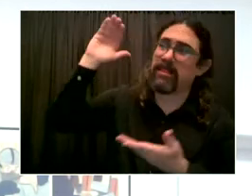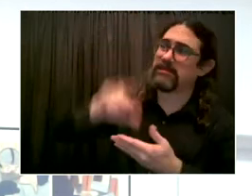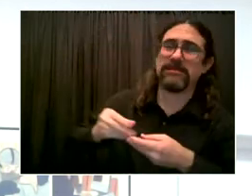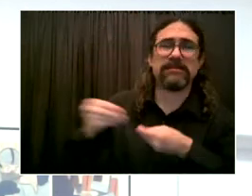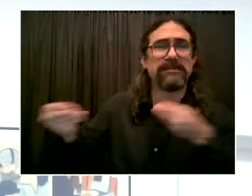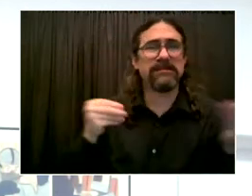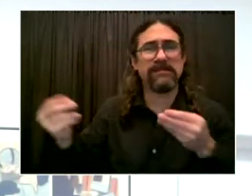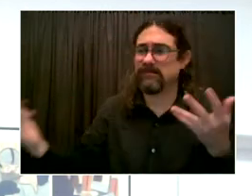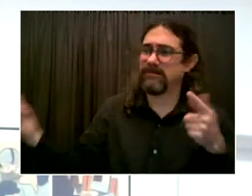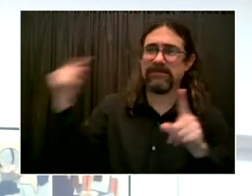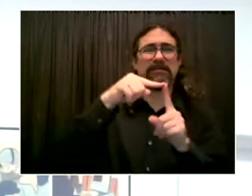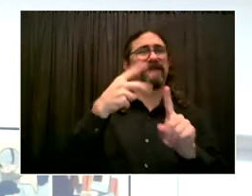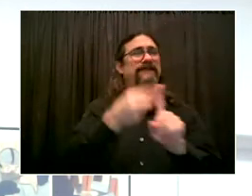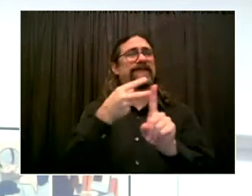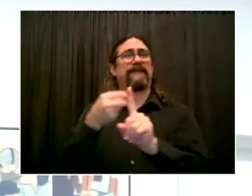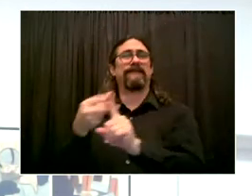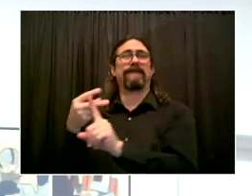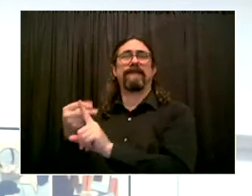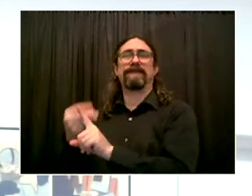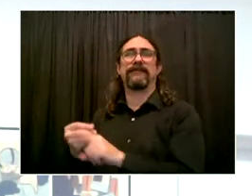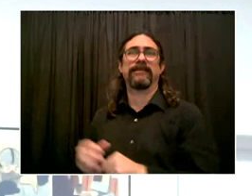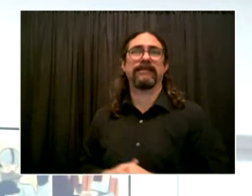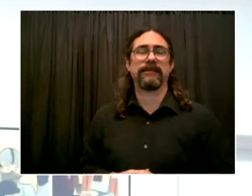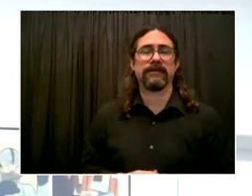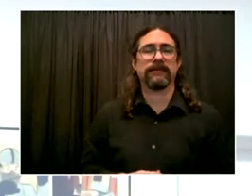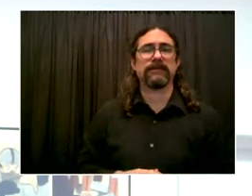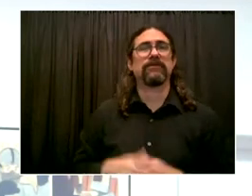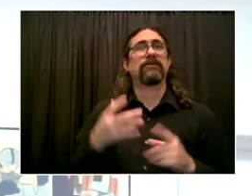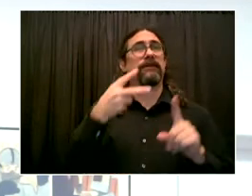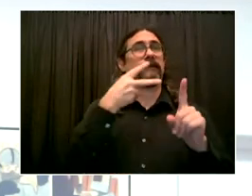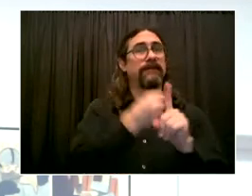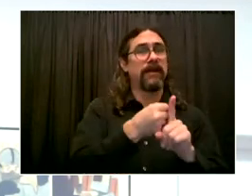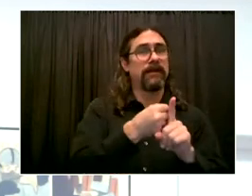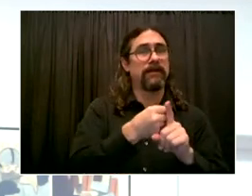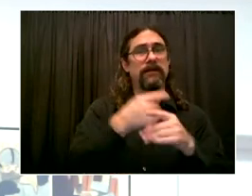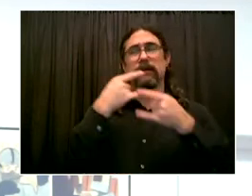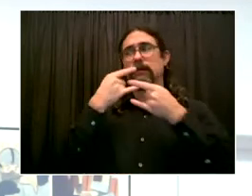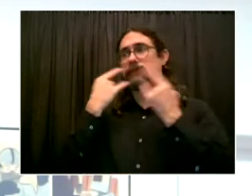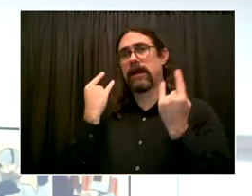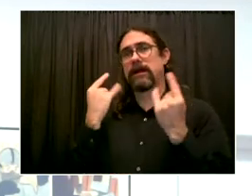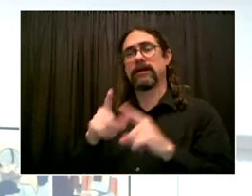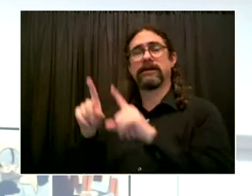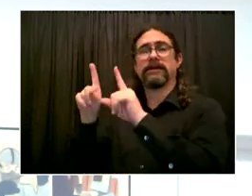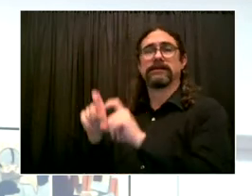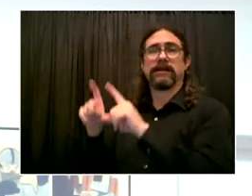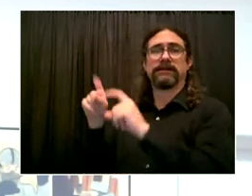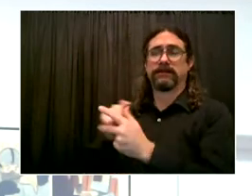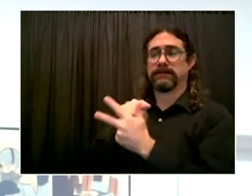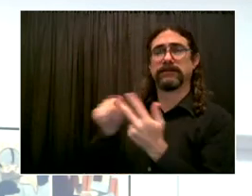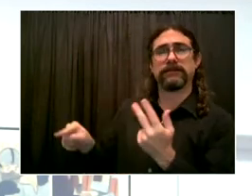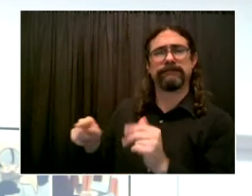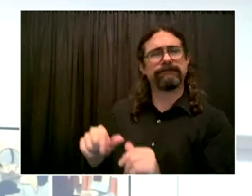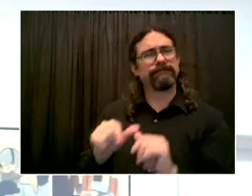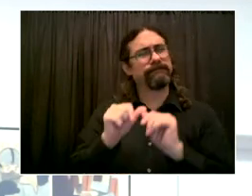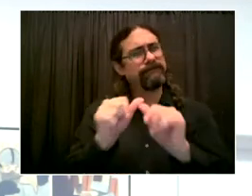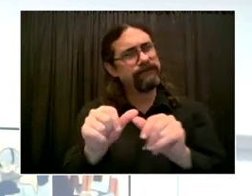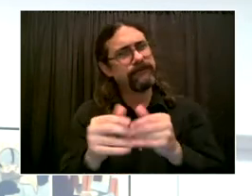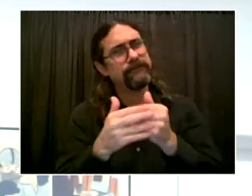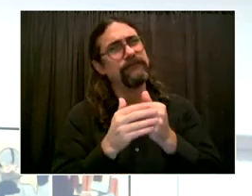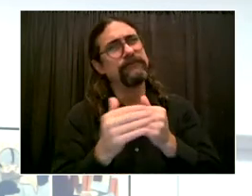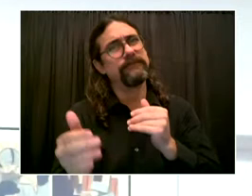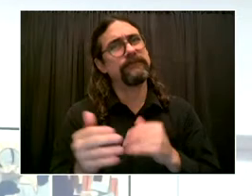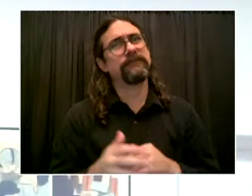and the mayor elect, get your first dose, second dose, or booster today. And parents, please get your child